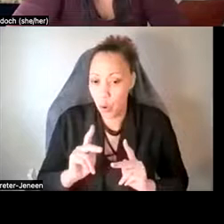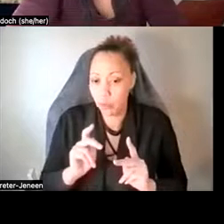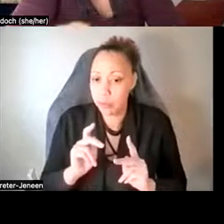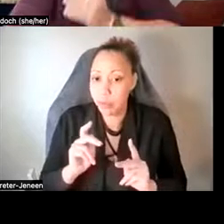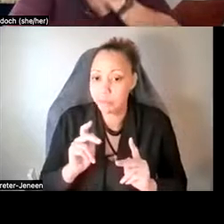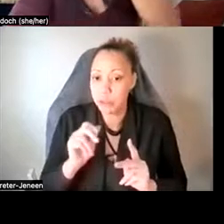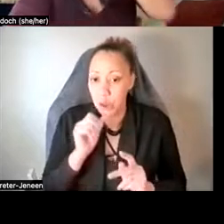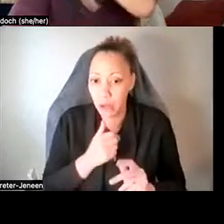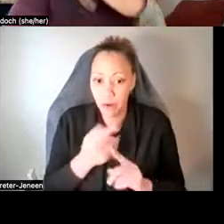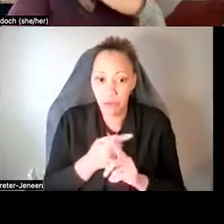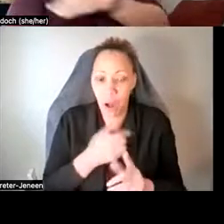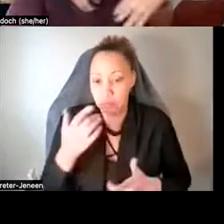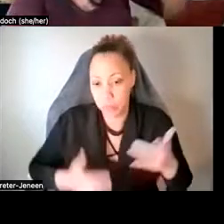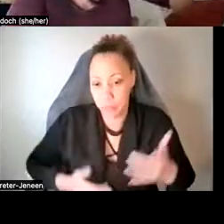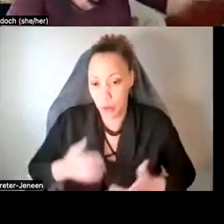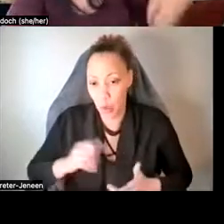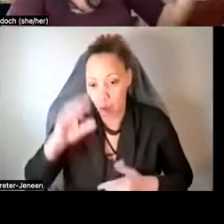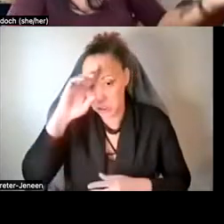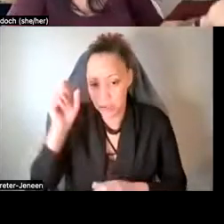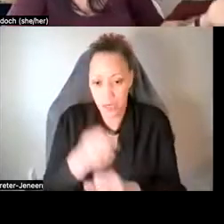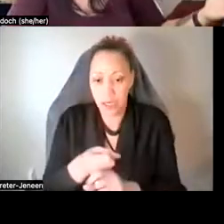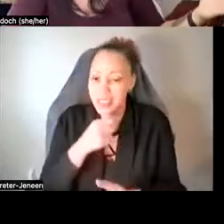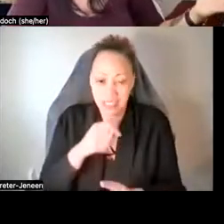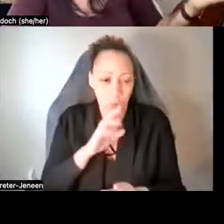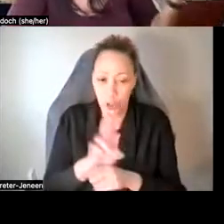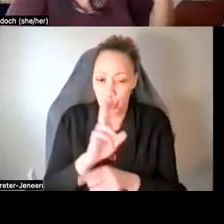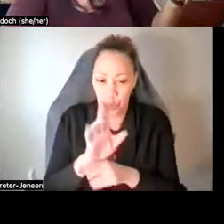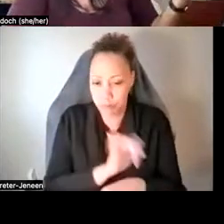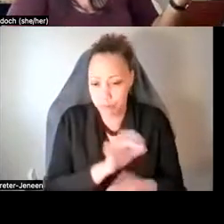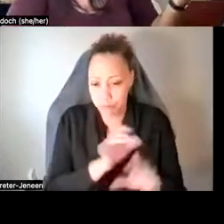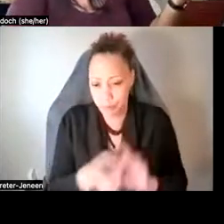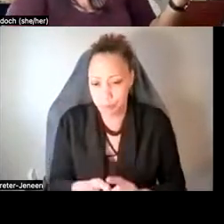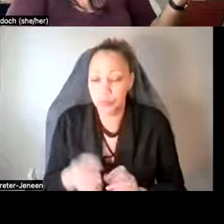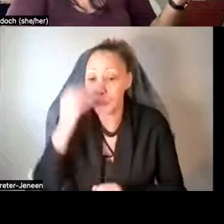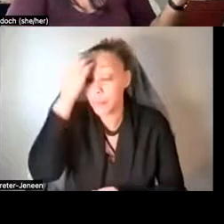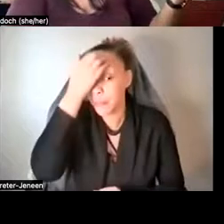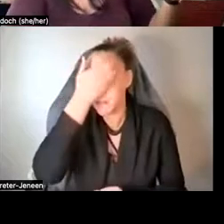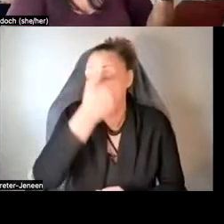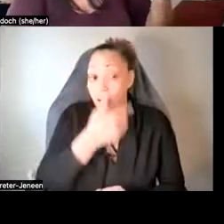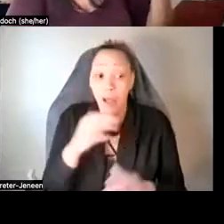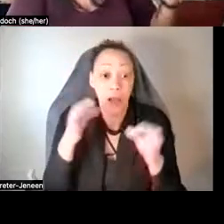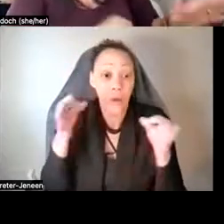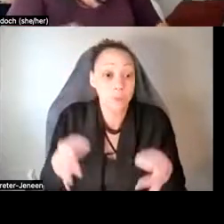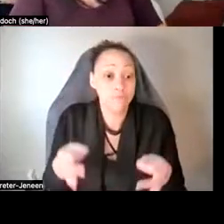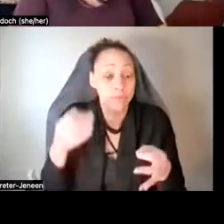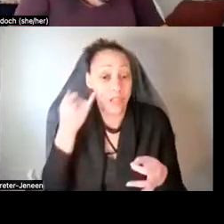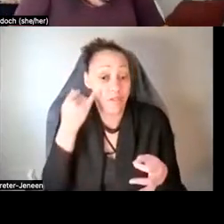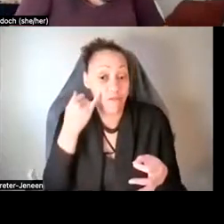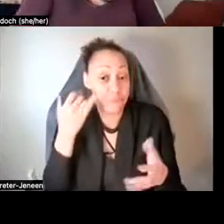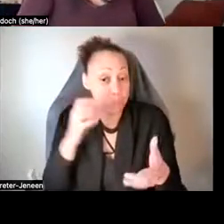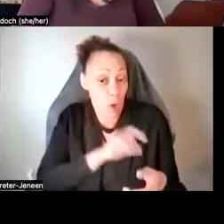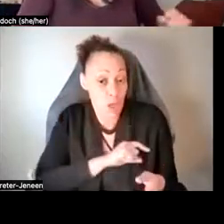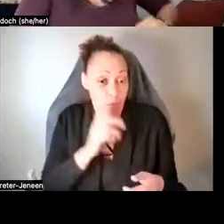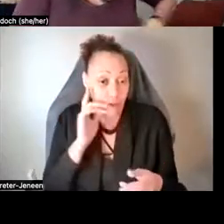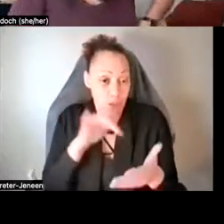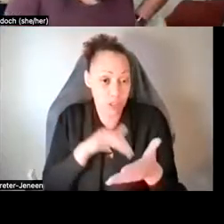bipolar disorder or schizophrenia. So in the screening process, they would determine whether or not you qualify for the study. Um, and then over here,